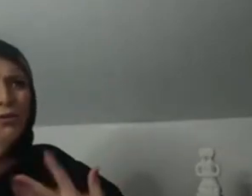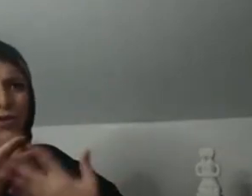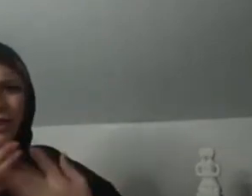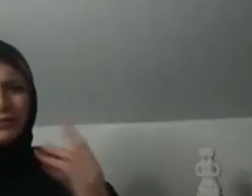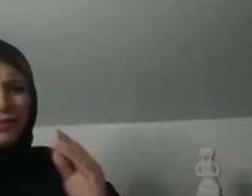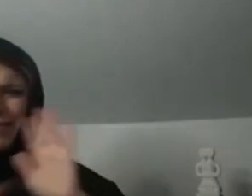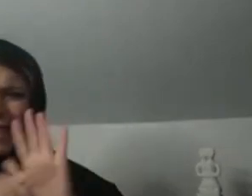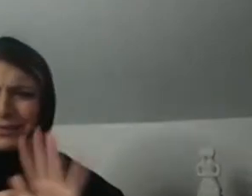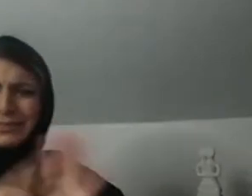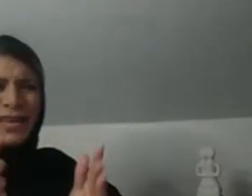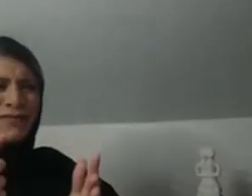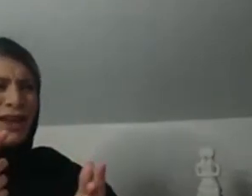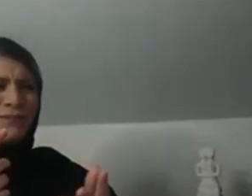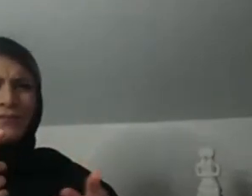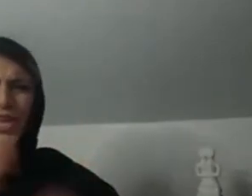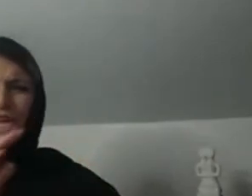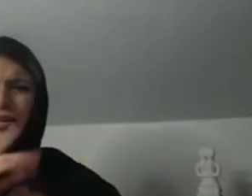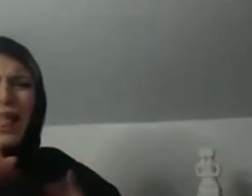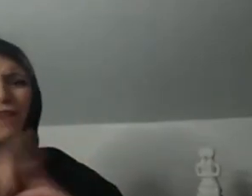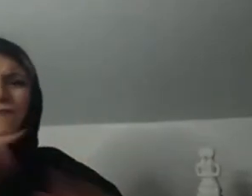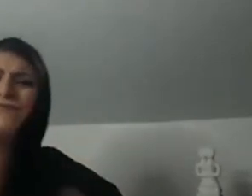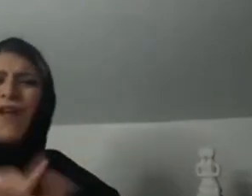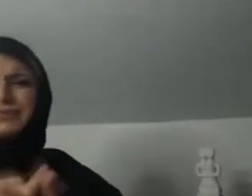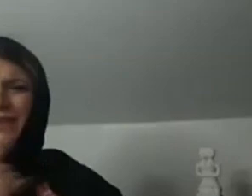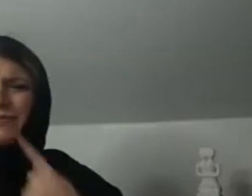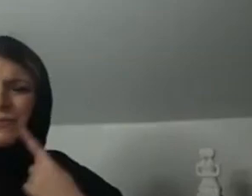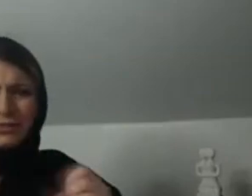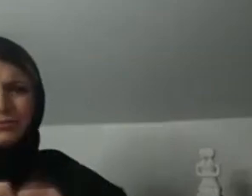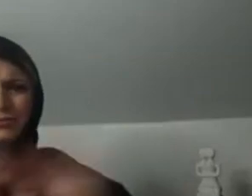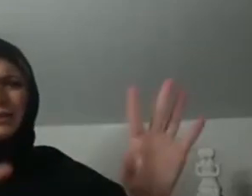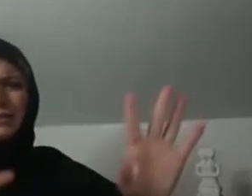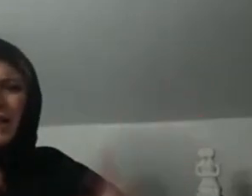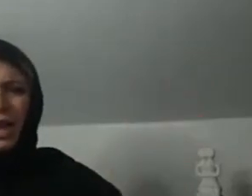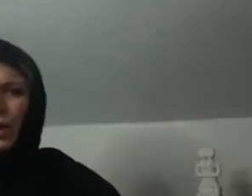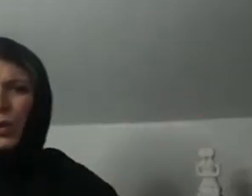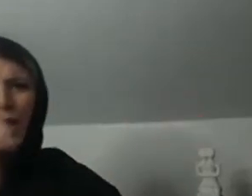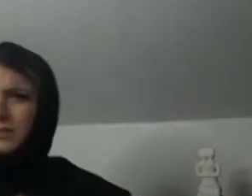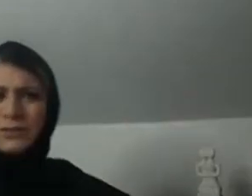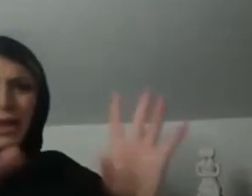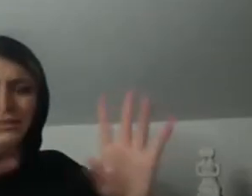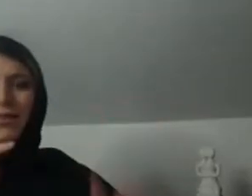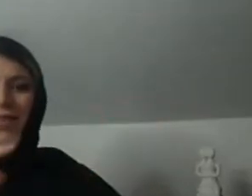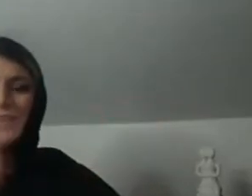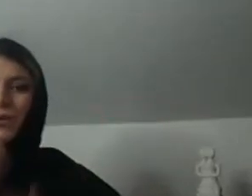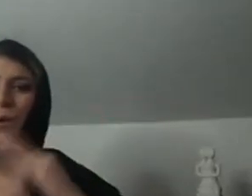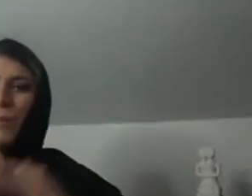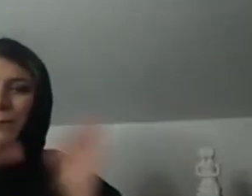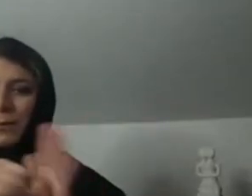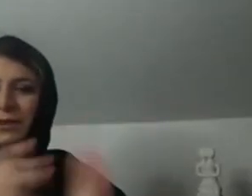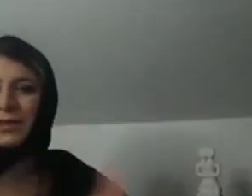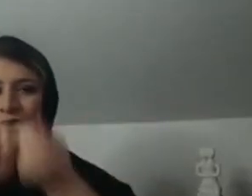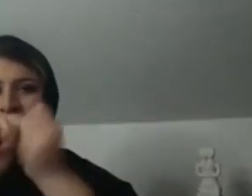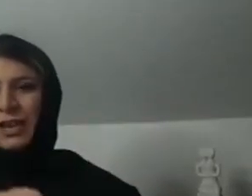change can happen. Lead by example. You know, let's not talk in the negative. Let's not be critical.